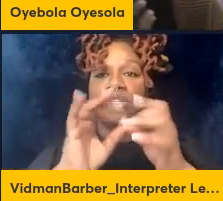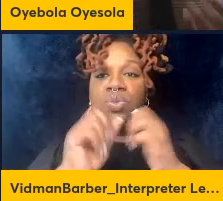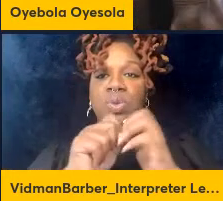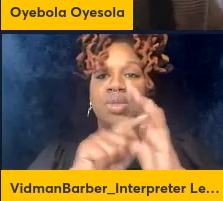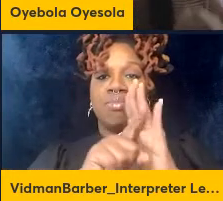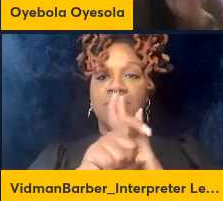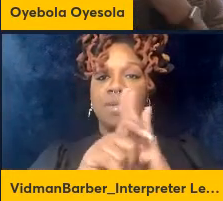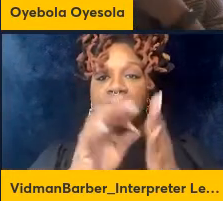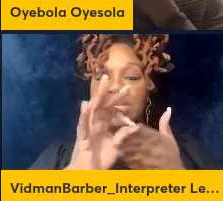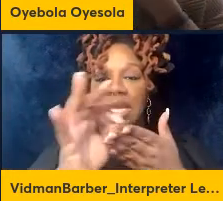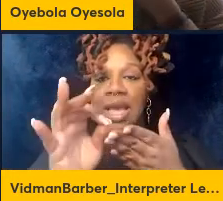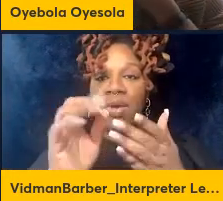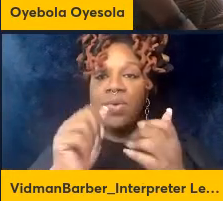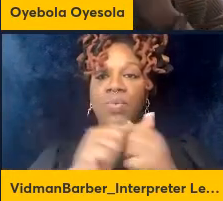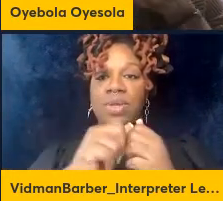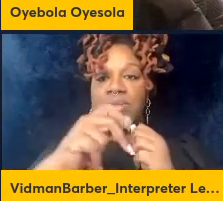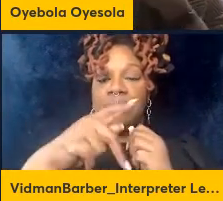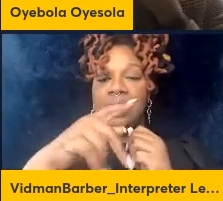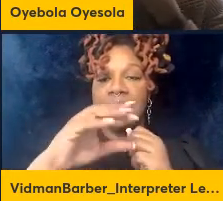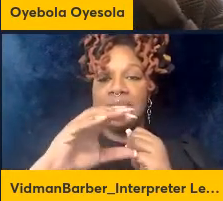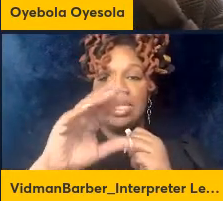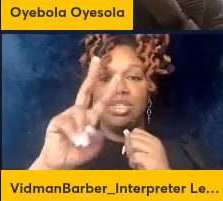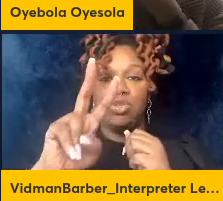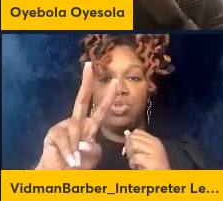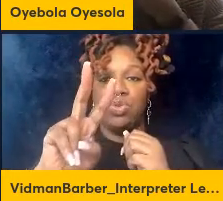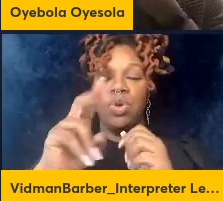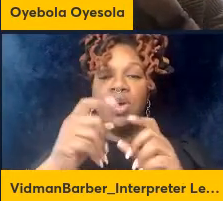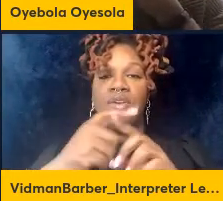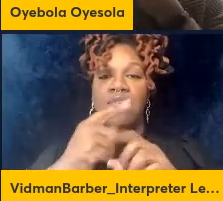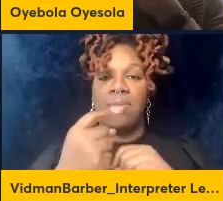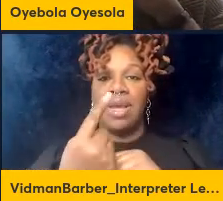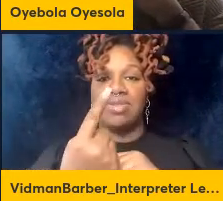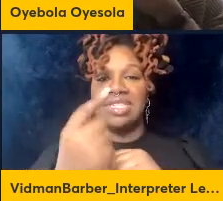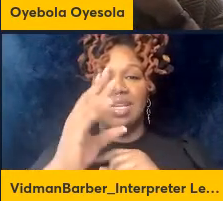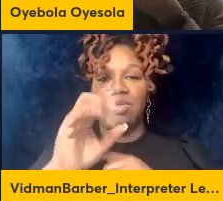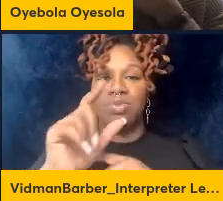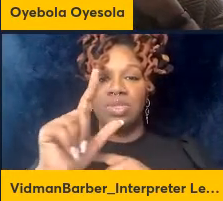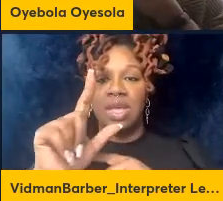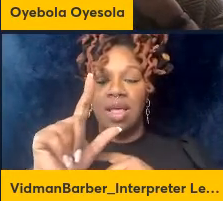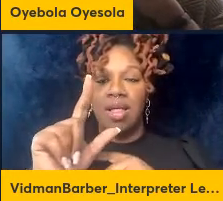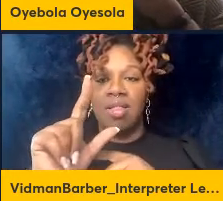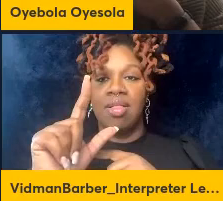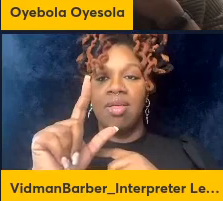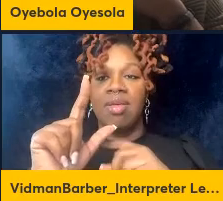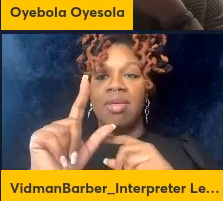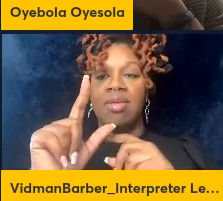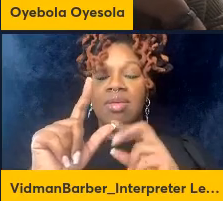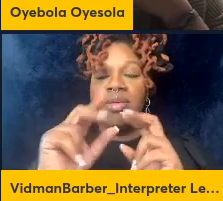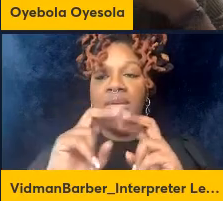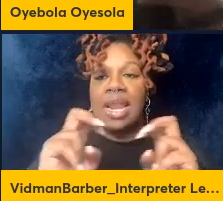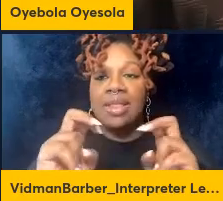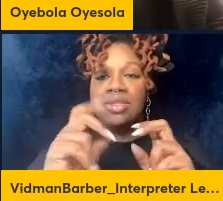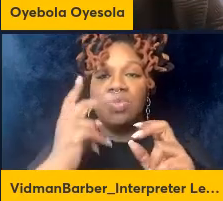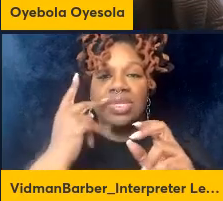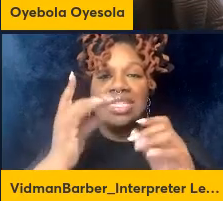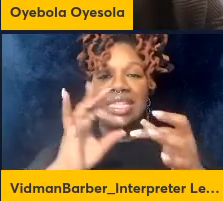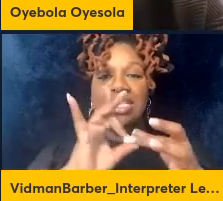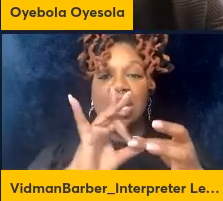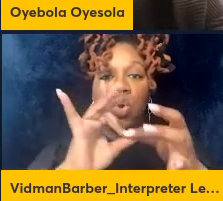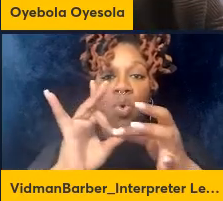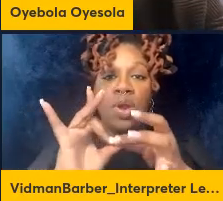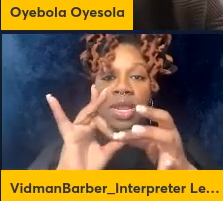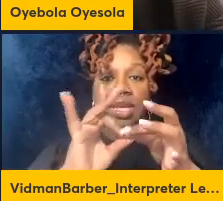PC2 values from our single cell sequencing analysis we see that there is a correlation between the worm